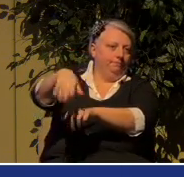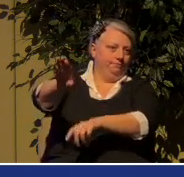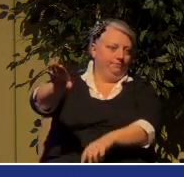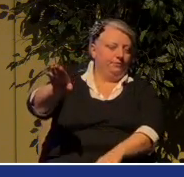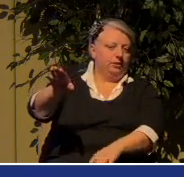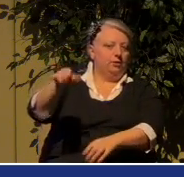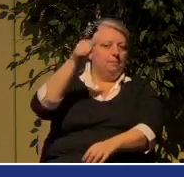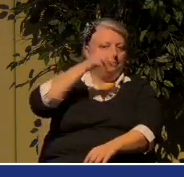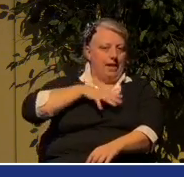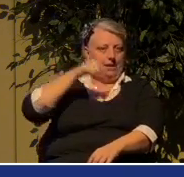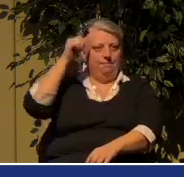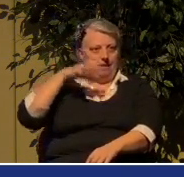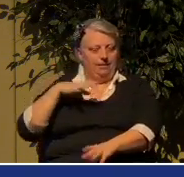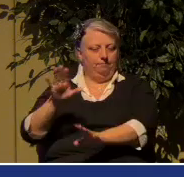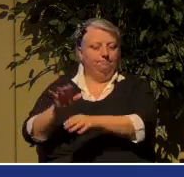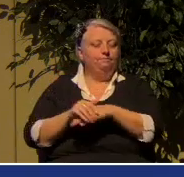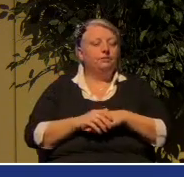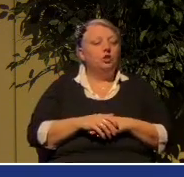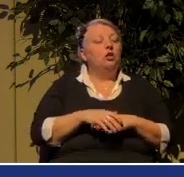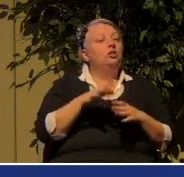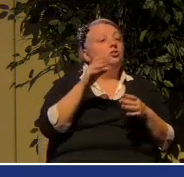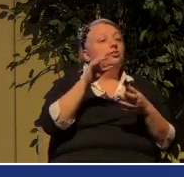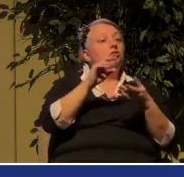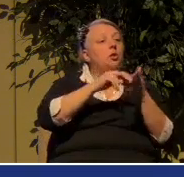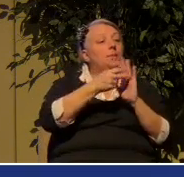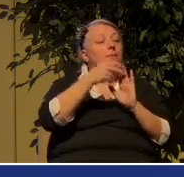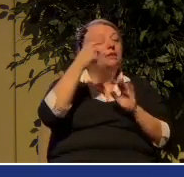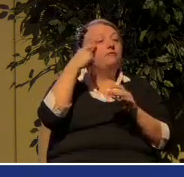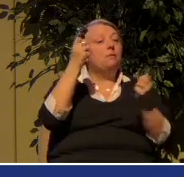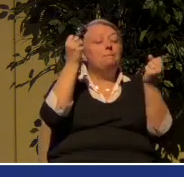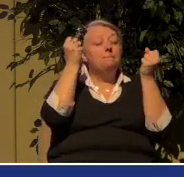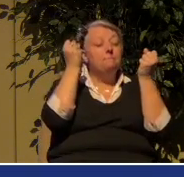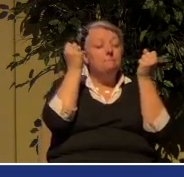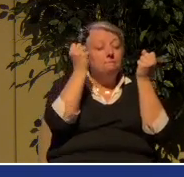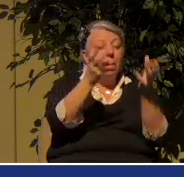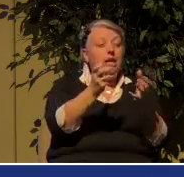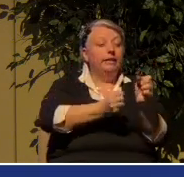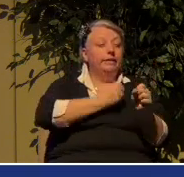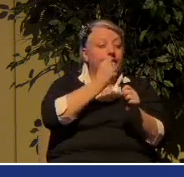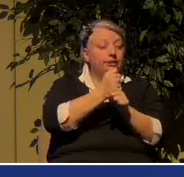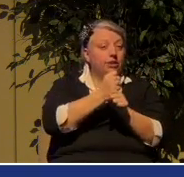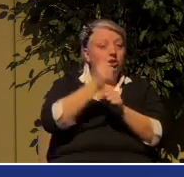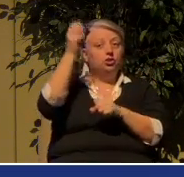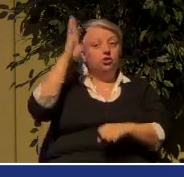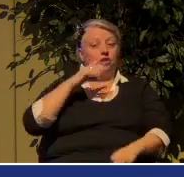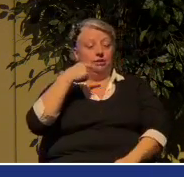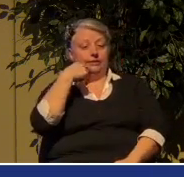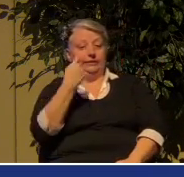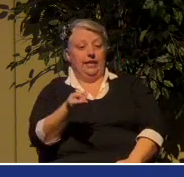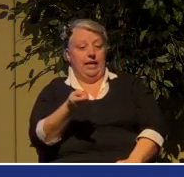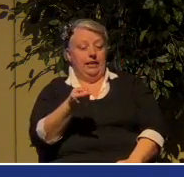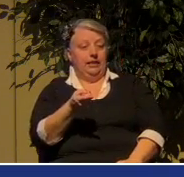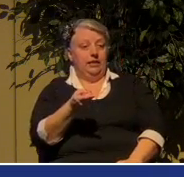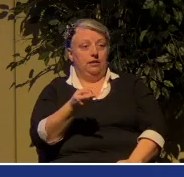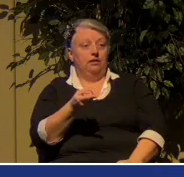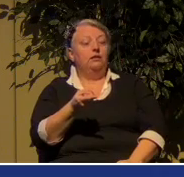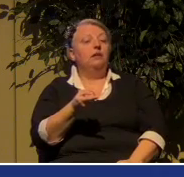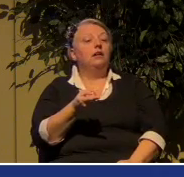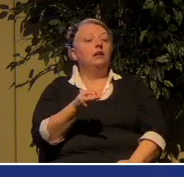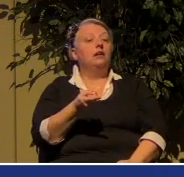so for many, many years, God's people said, God's word is clearly opposed